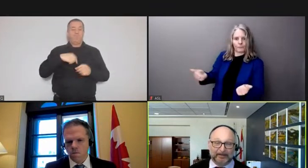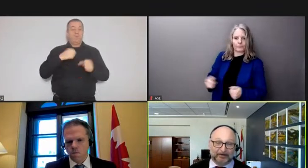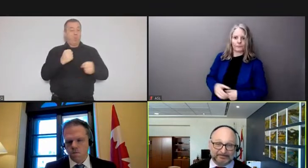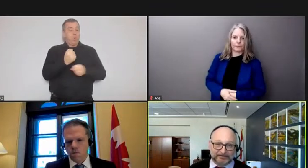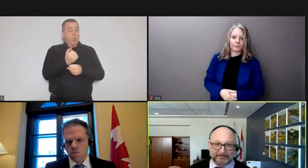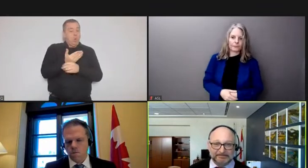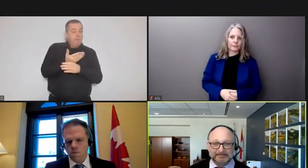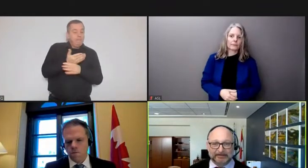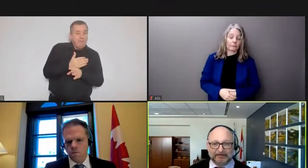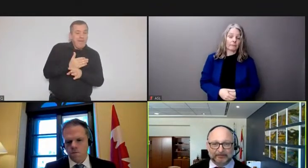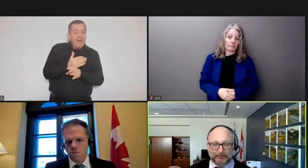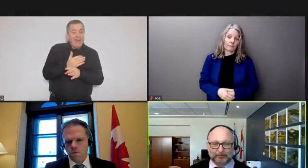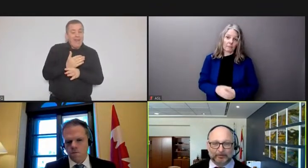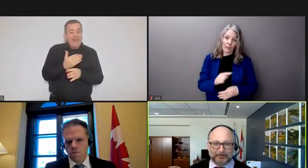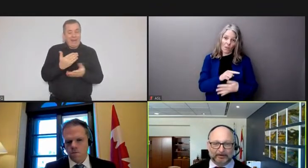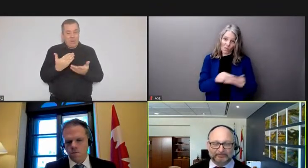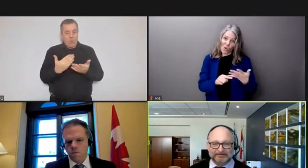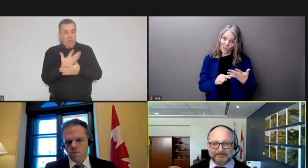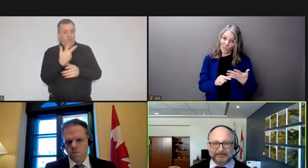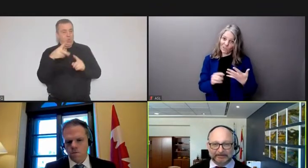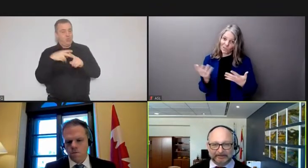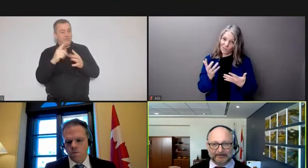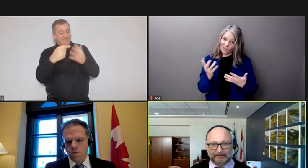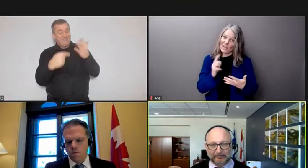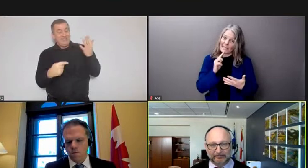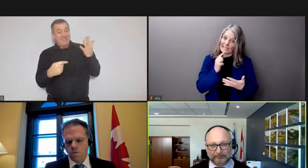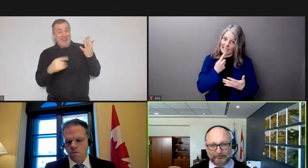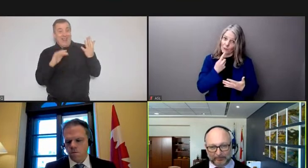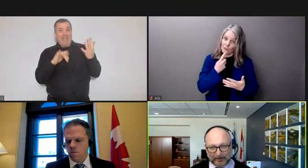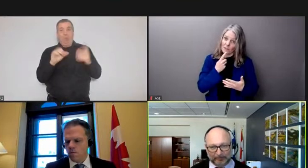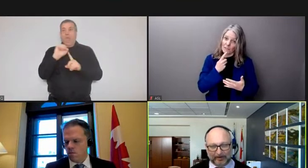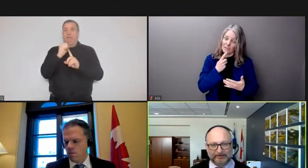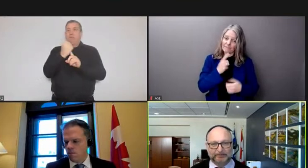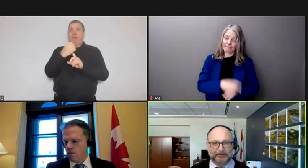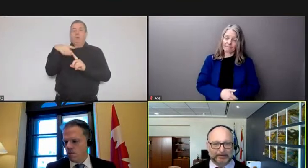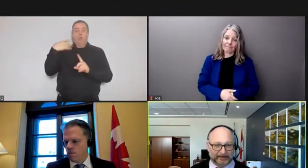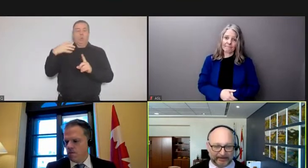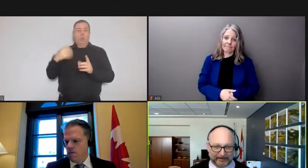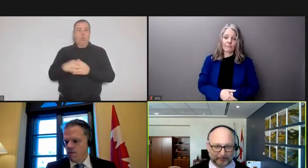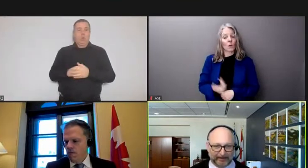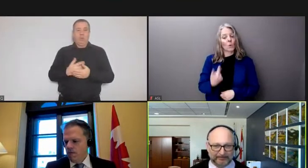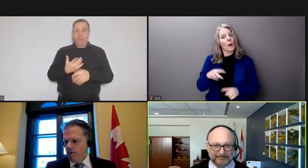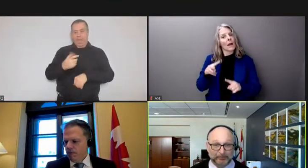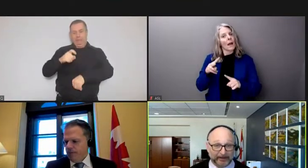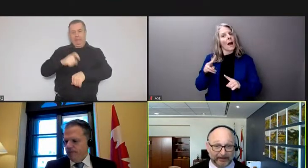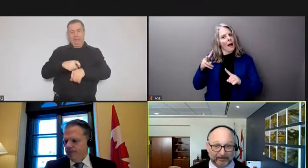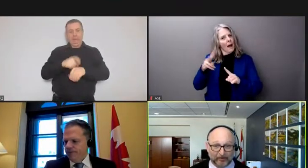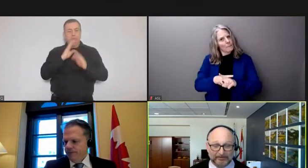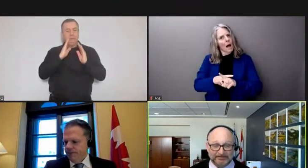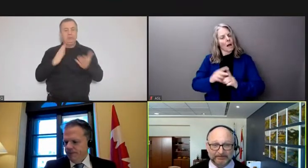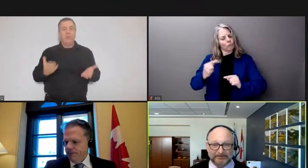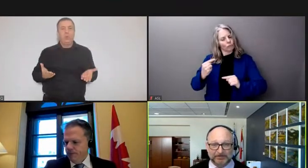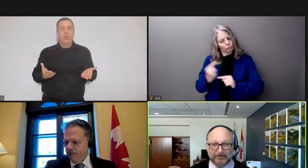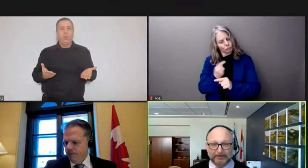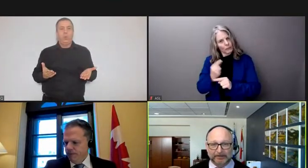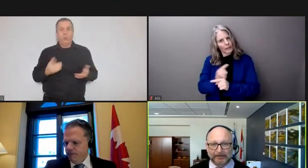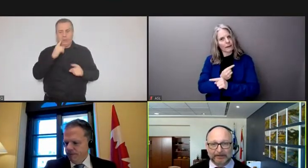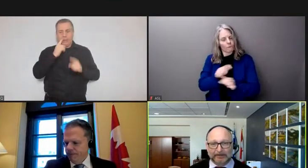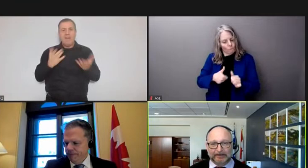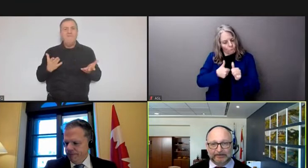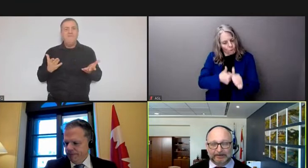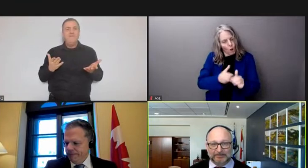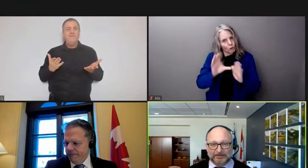they are serious we will obviously apply them in a balanced way in accordance with the Charter